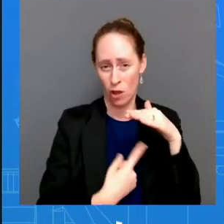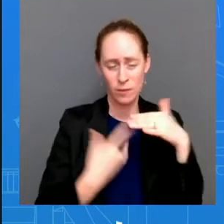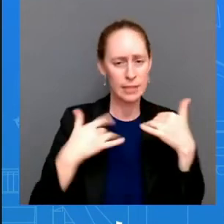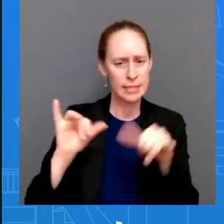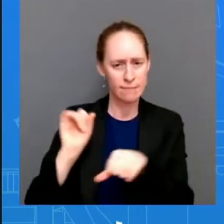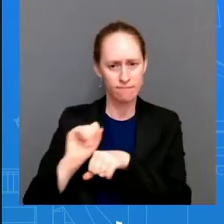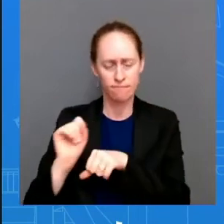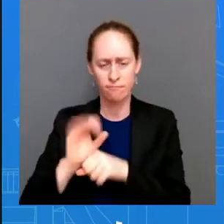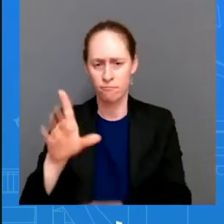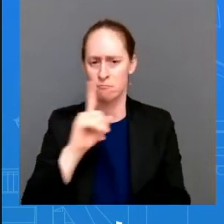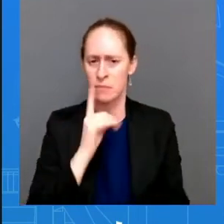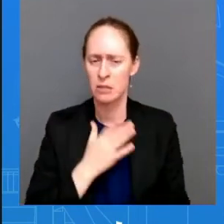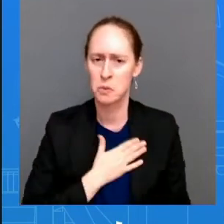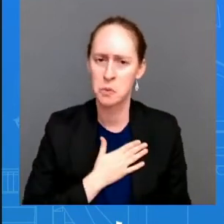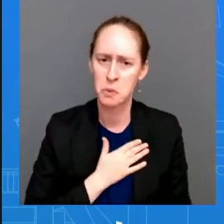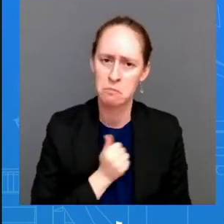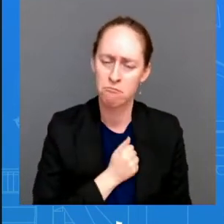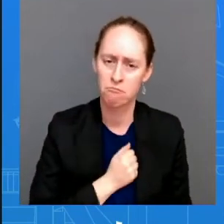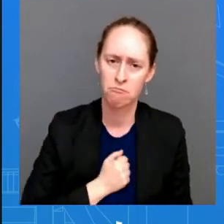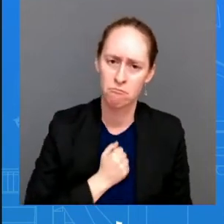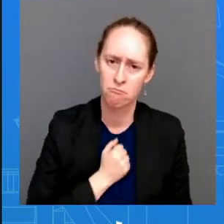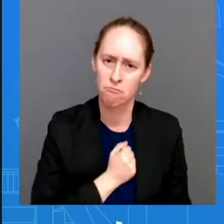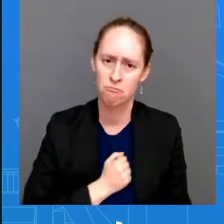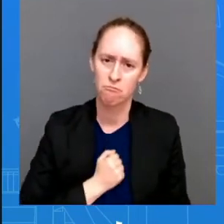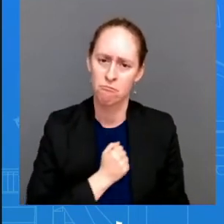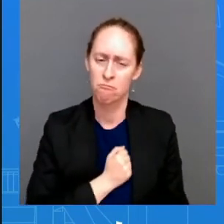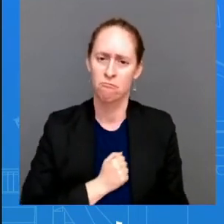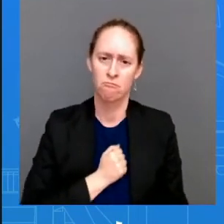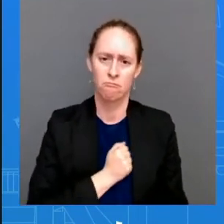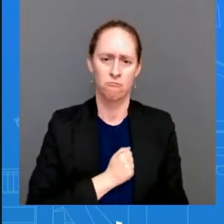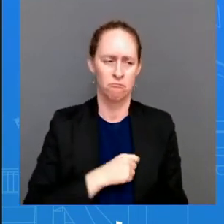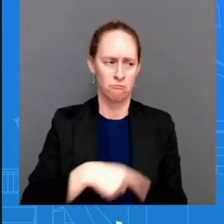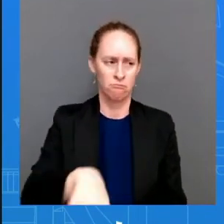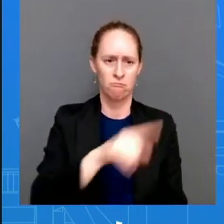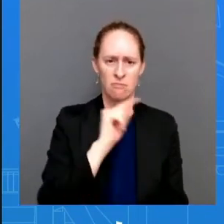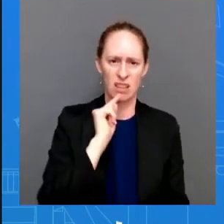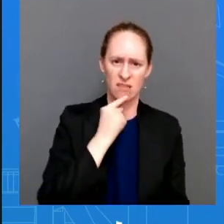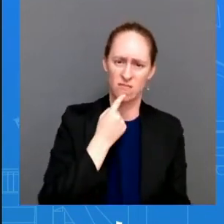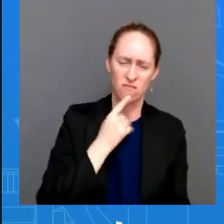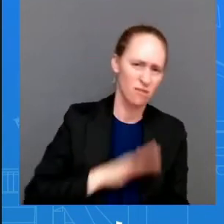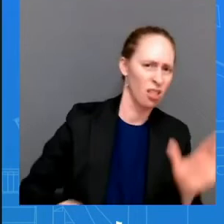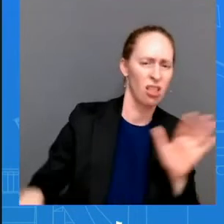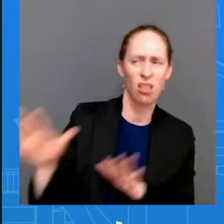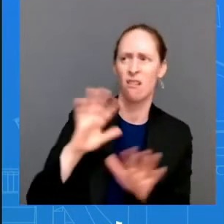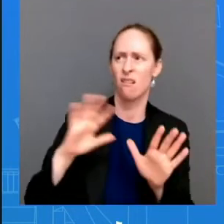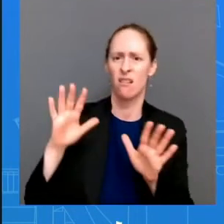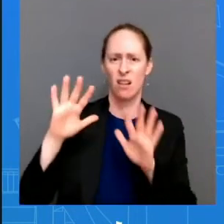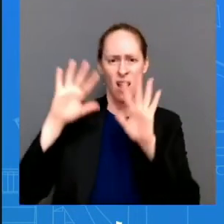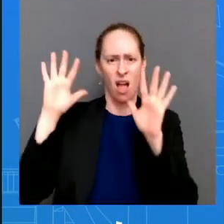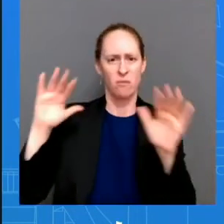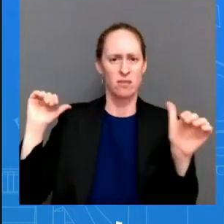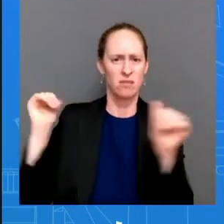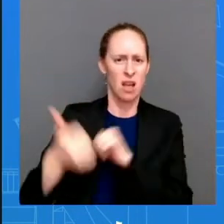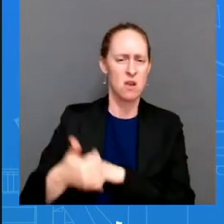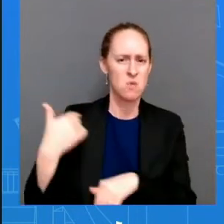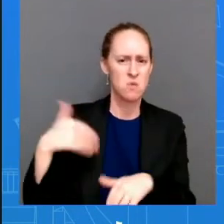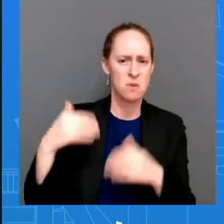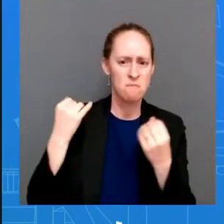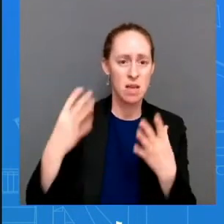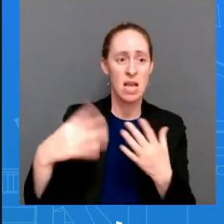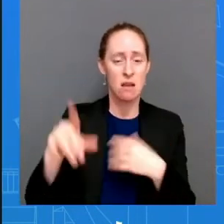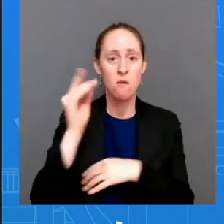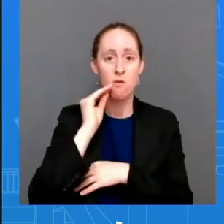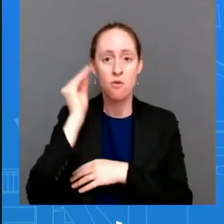impacted by these extreme weather conditions including those who may have lost their homes or businesses to what has become